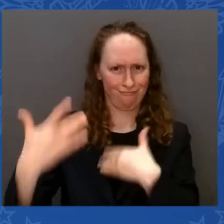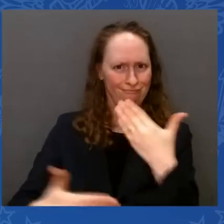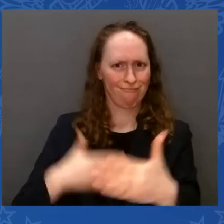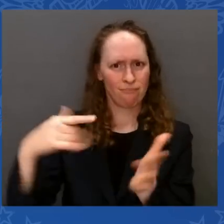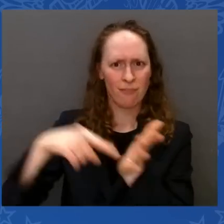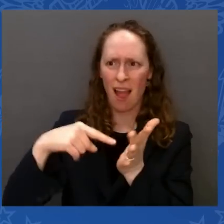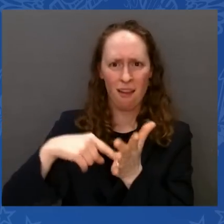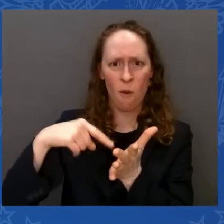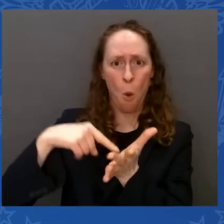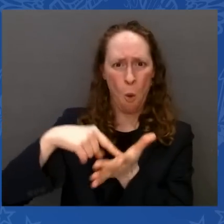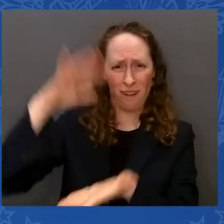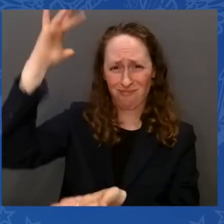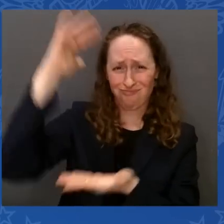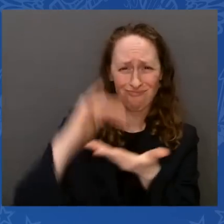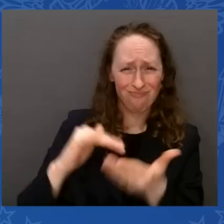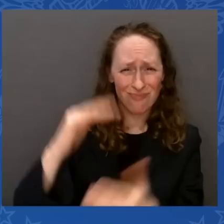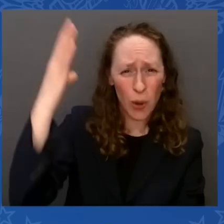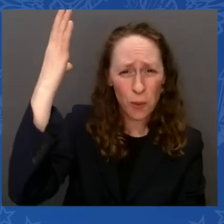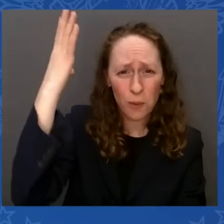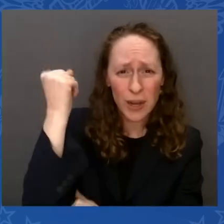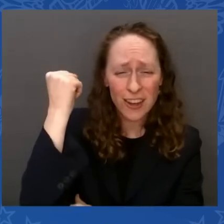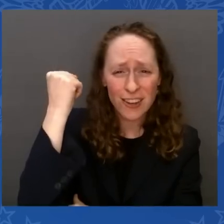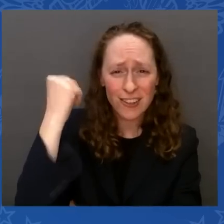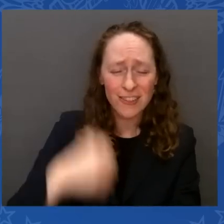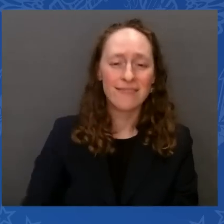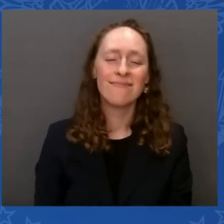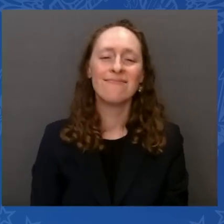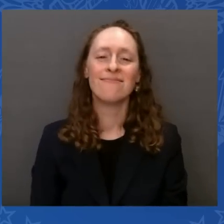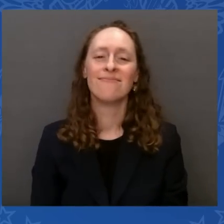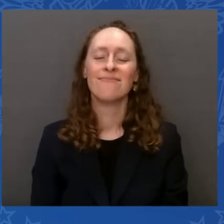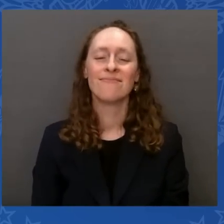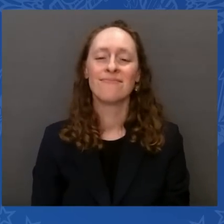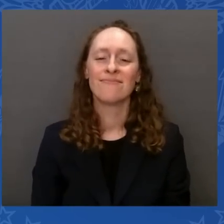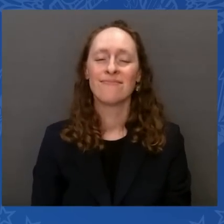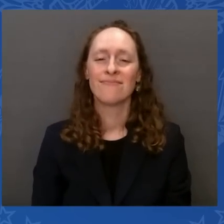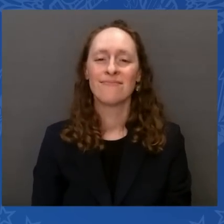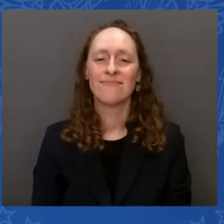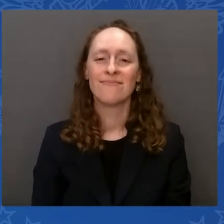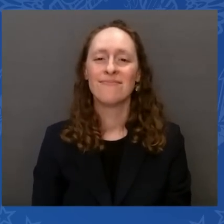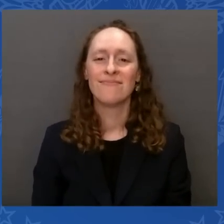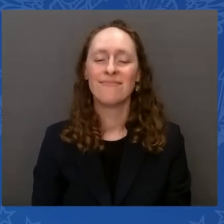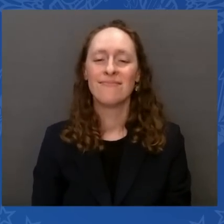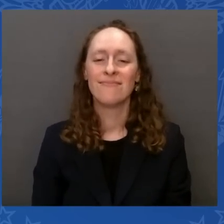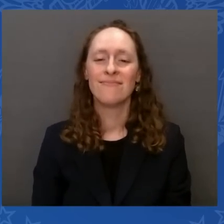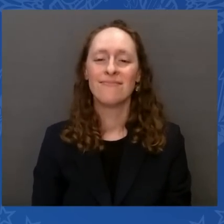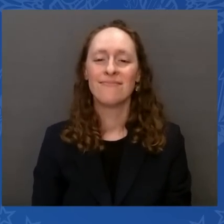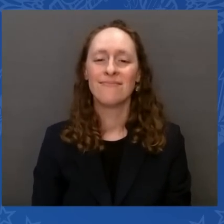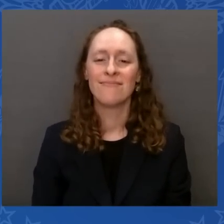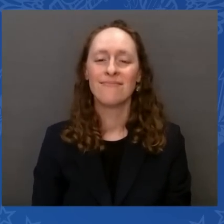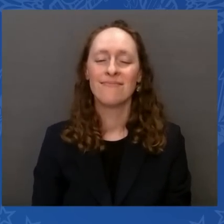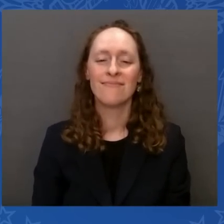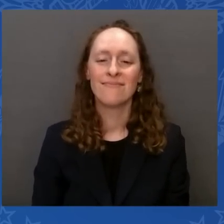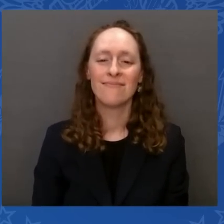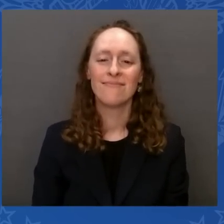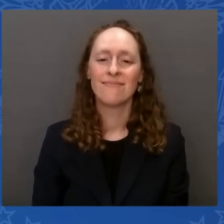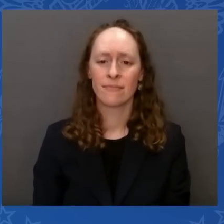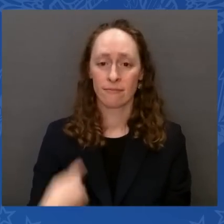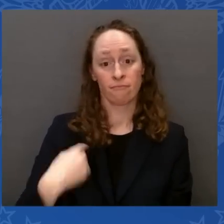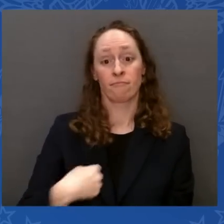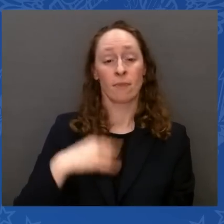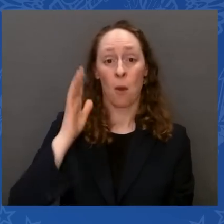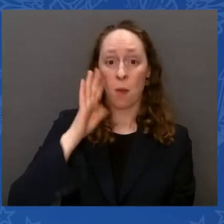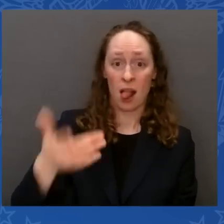And when I introduce my next — and when I introduce my next budget, which is going to be in the ninth, you're all going to see it. We've been working with your